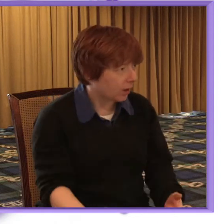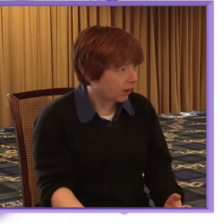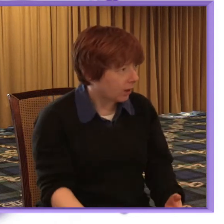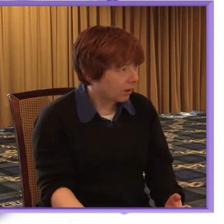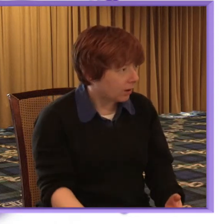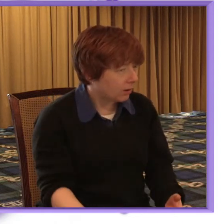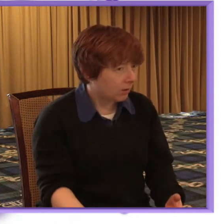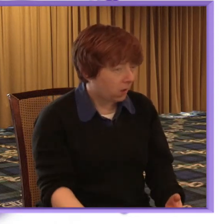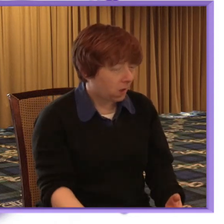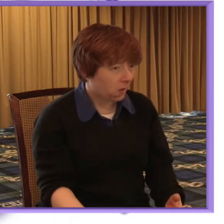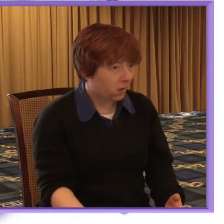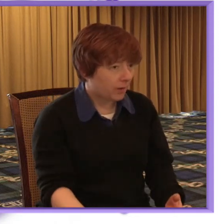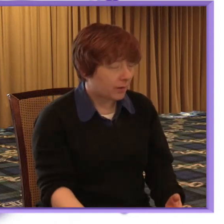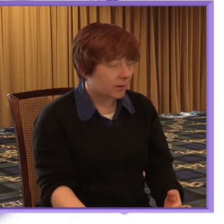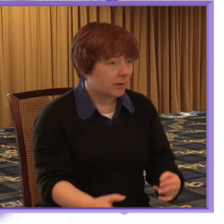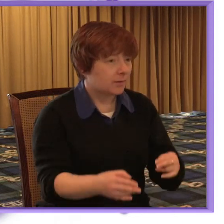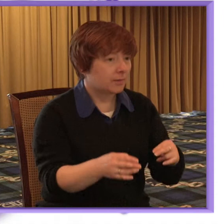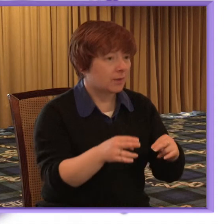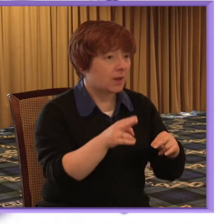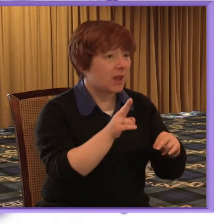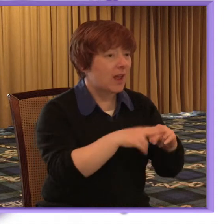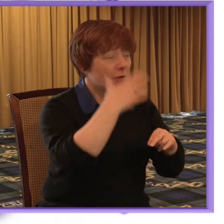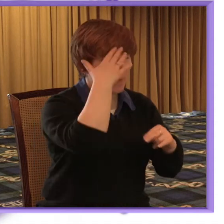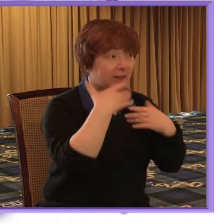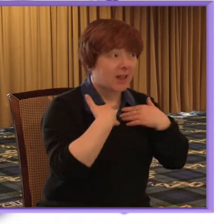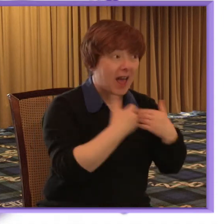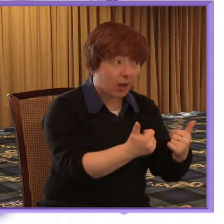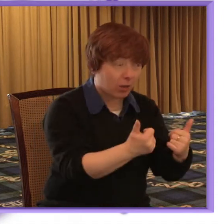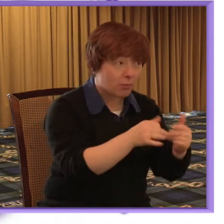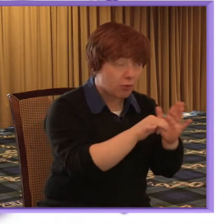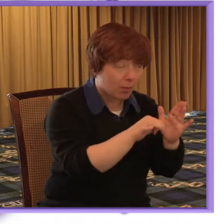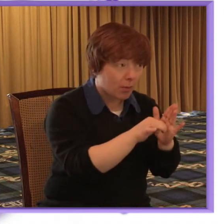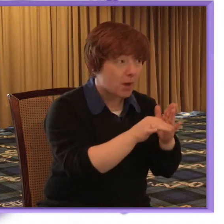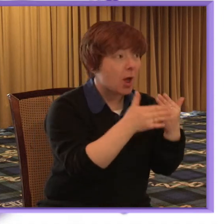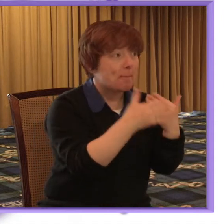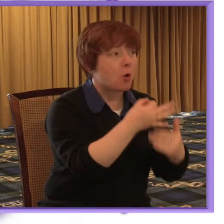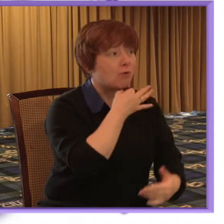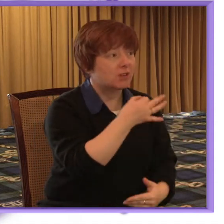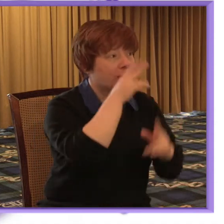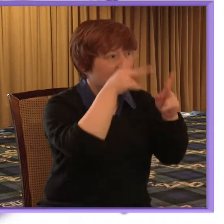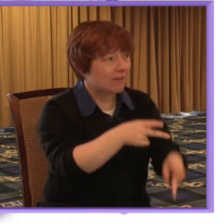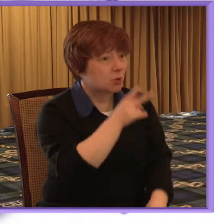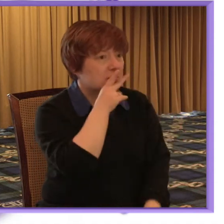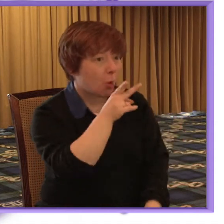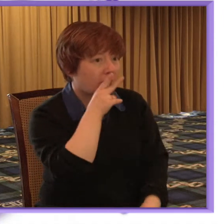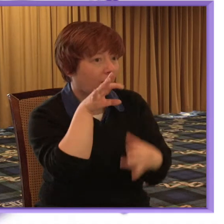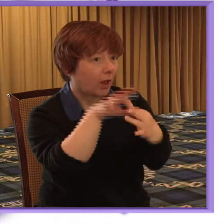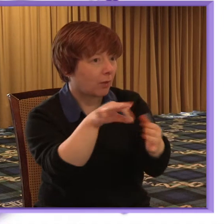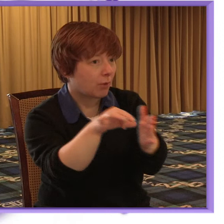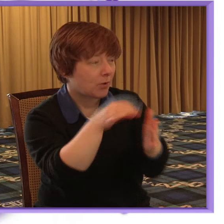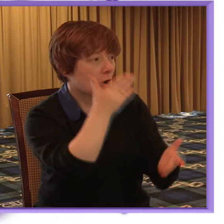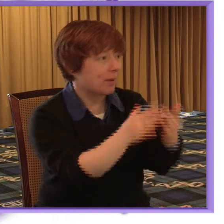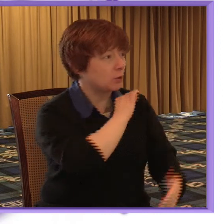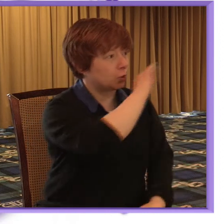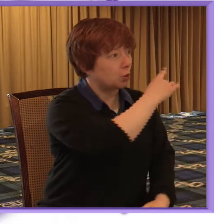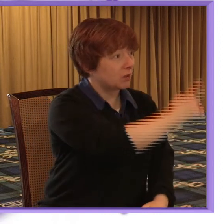related problems than you are of suicide if you have a mental health problem so it's a disgrace and it's something that we need to do something about but the second one